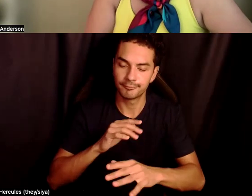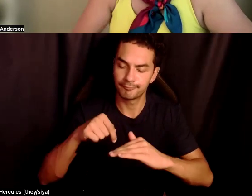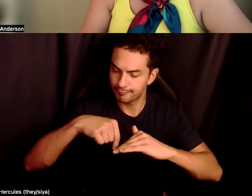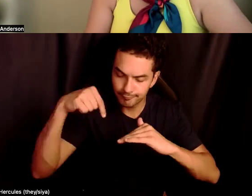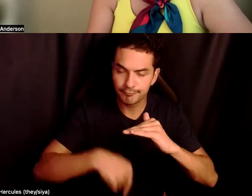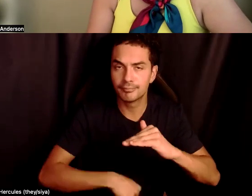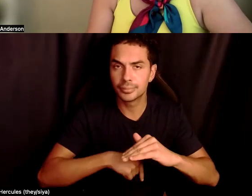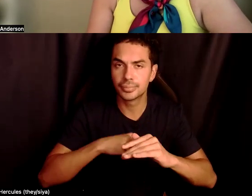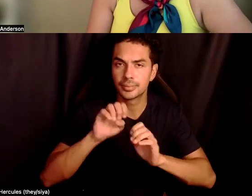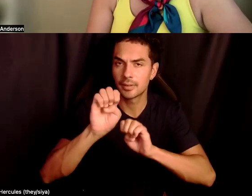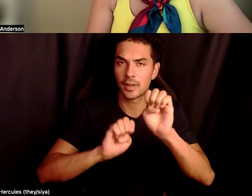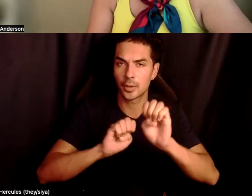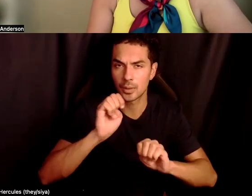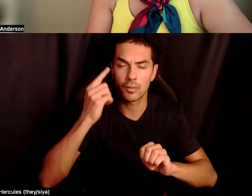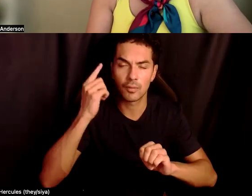community?